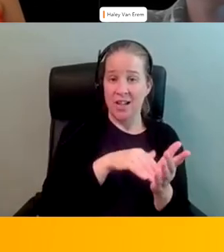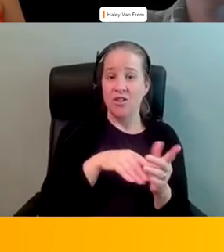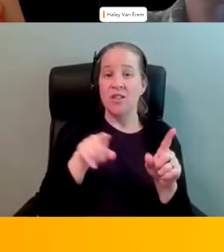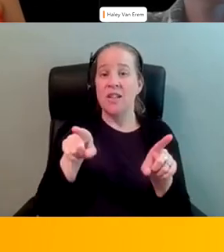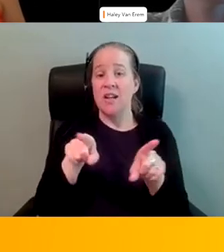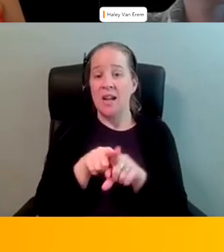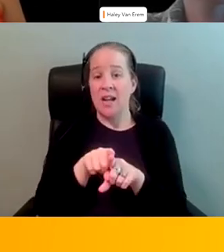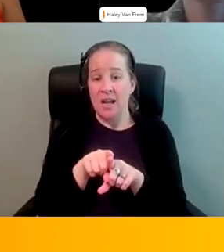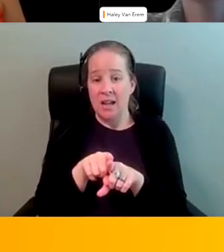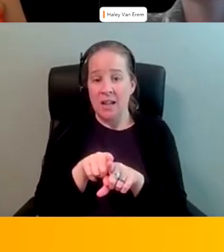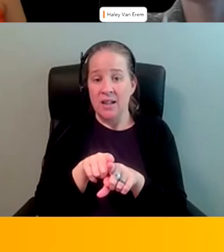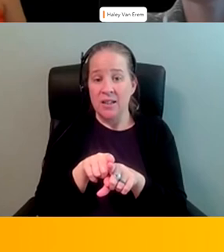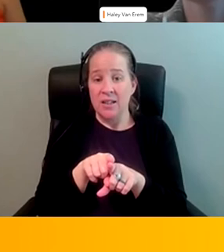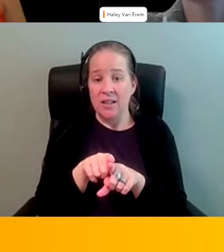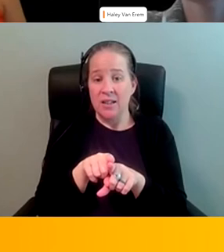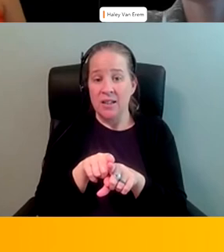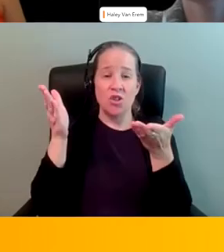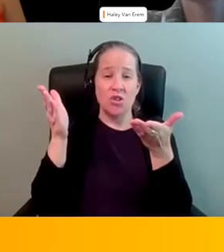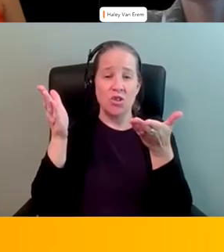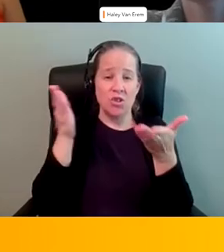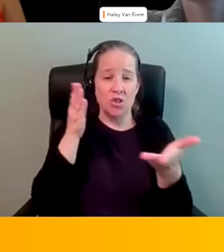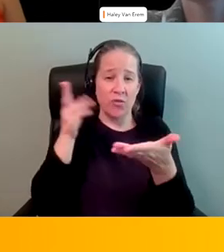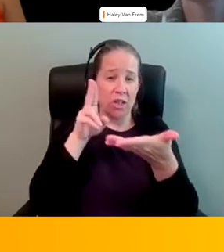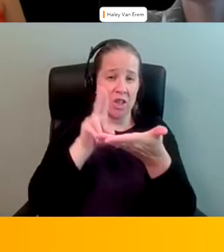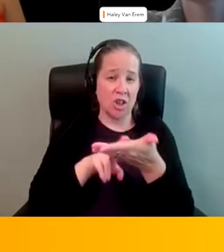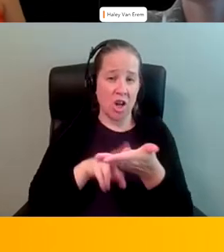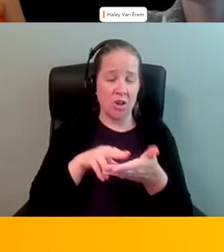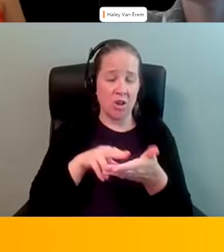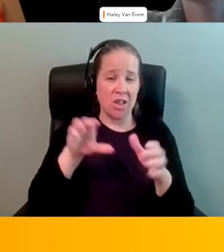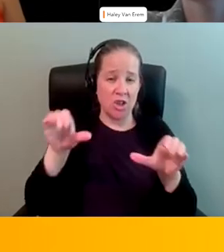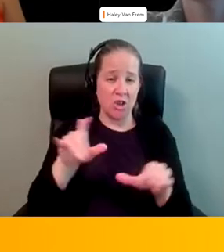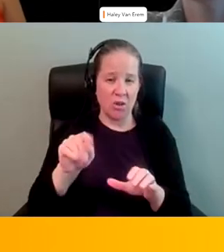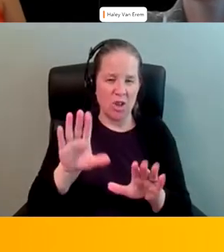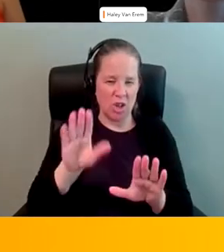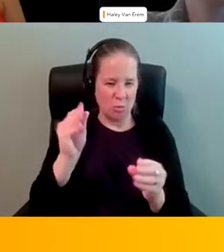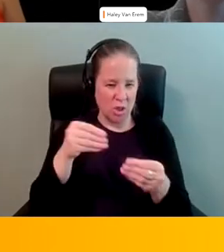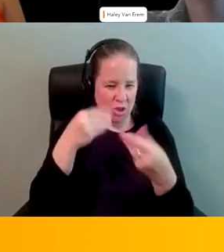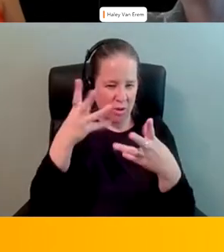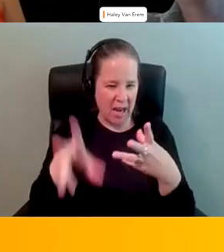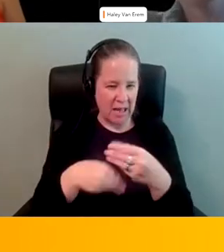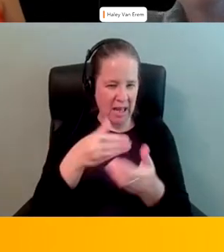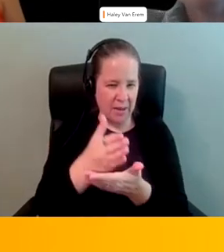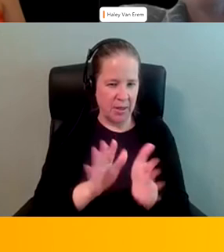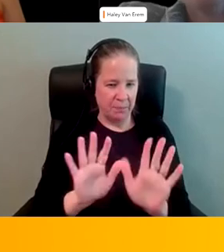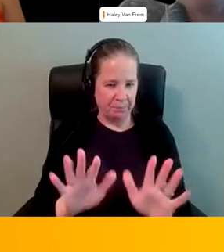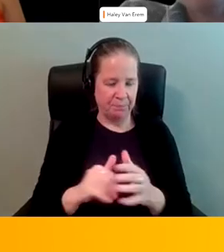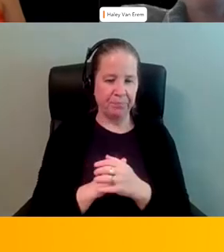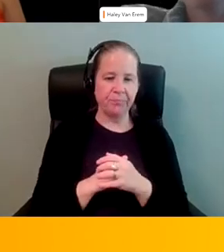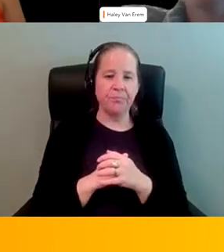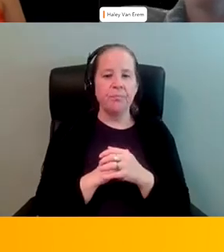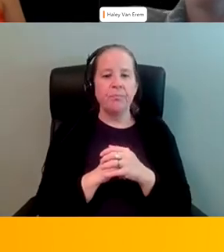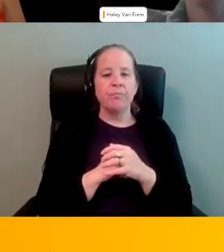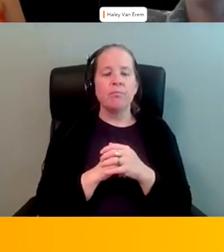um services that are getting contracted to do it and so i just want to give that little tidbit of information no thank you no that's